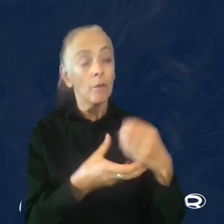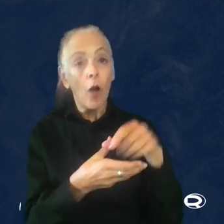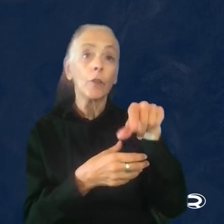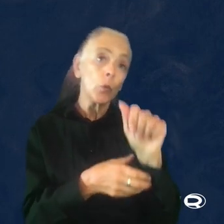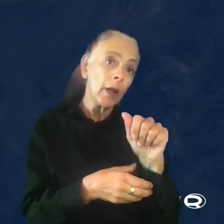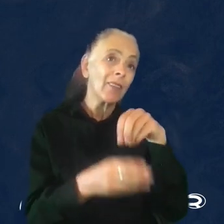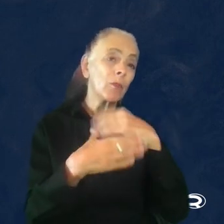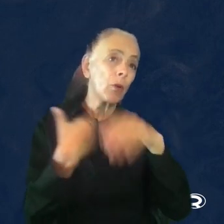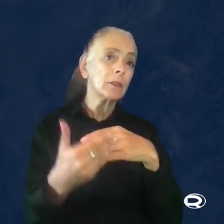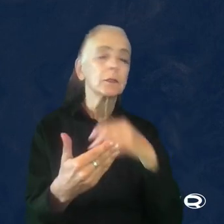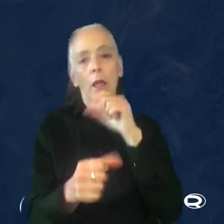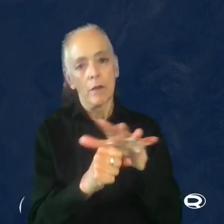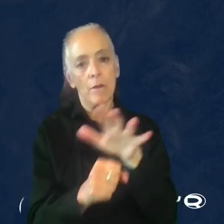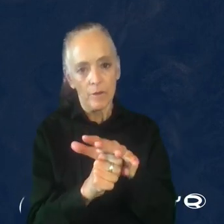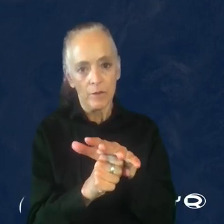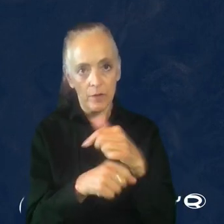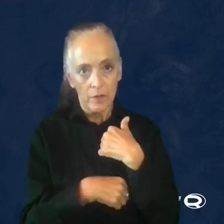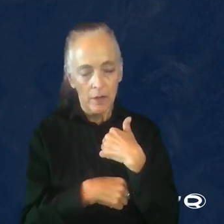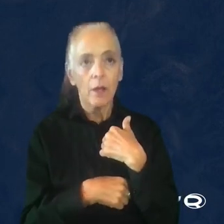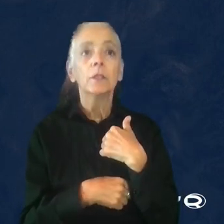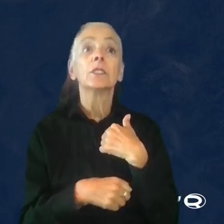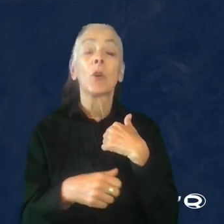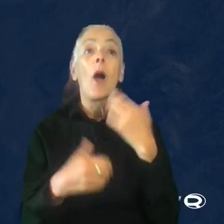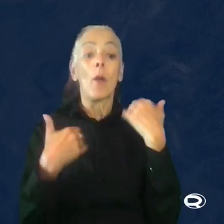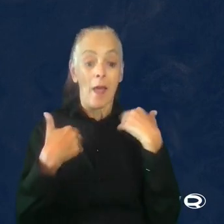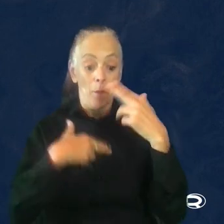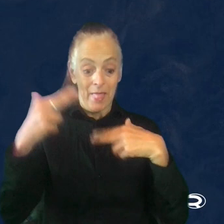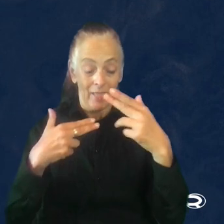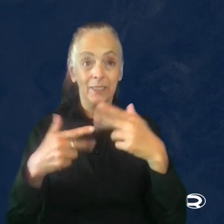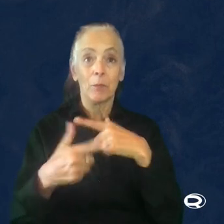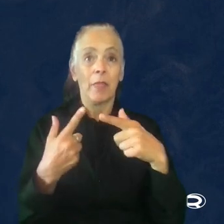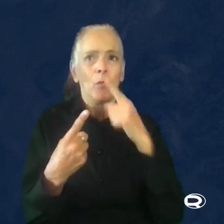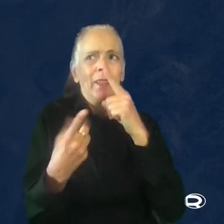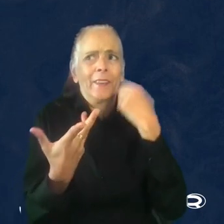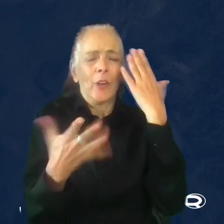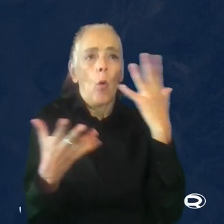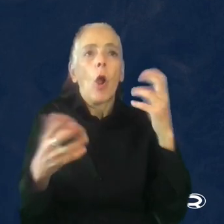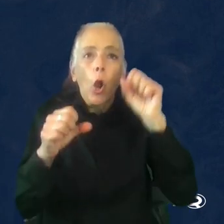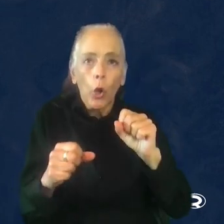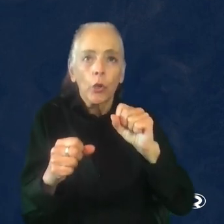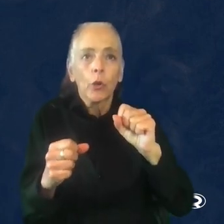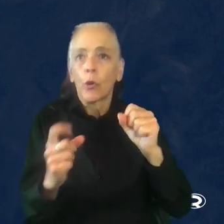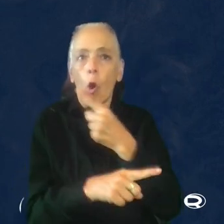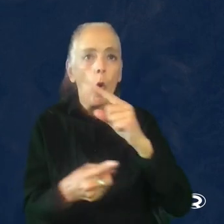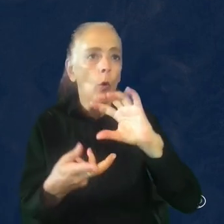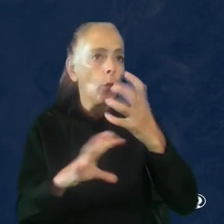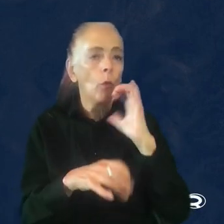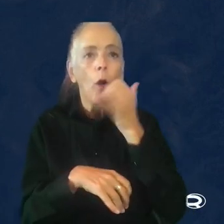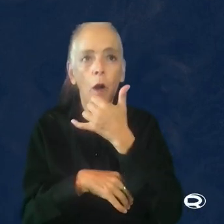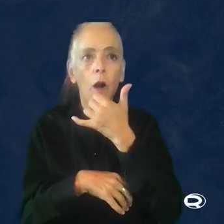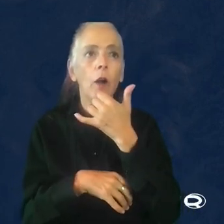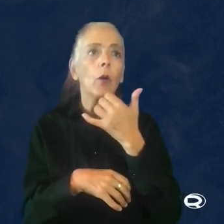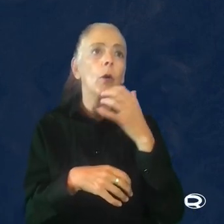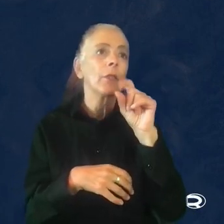but not enough. I would get a build without really knowing what could go wrong or what was the state of certain features or if there